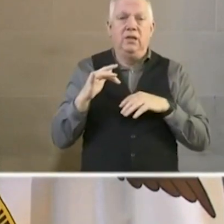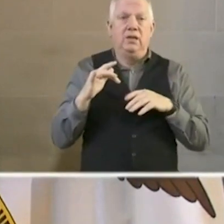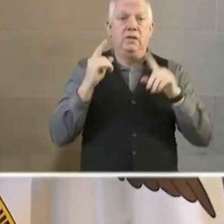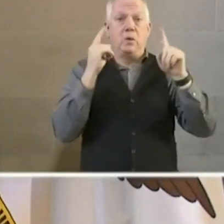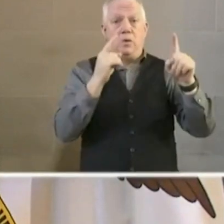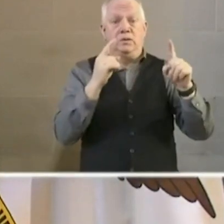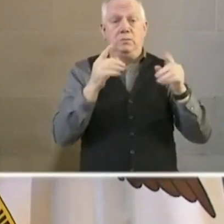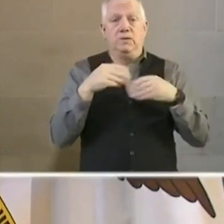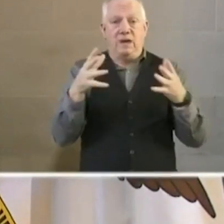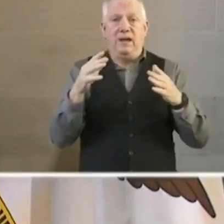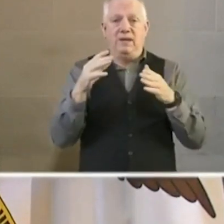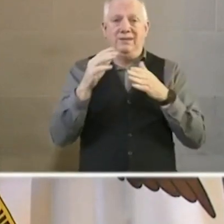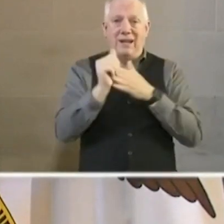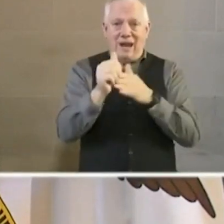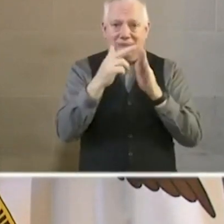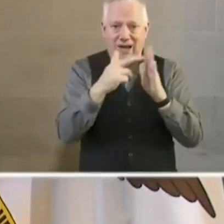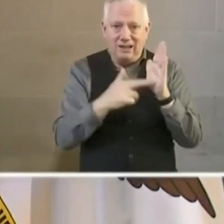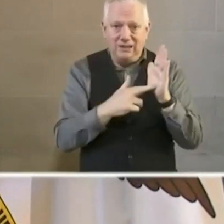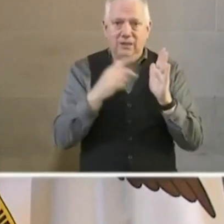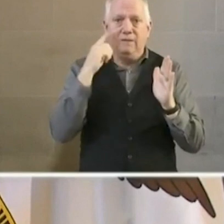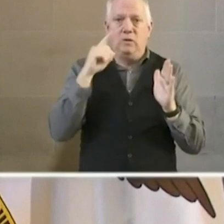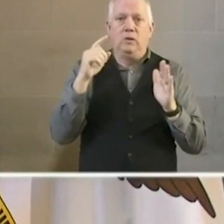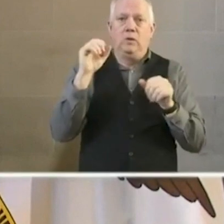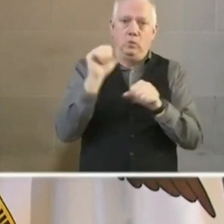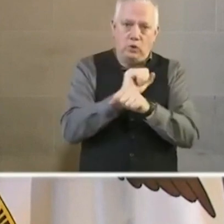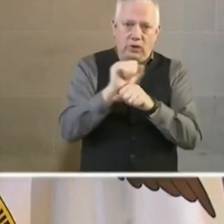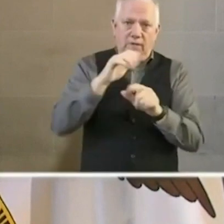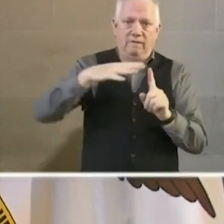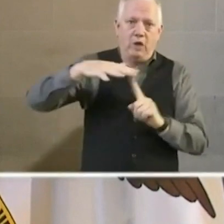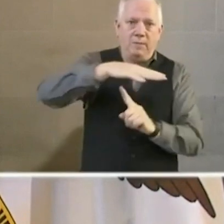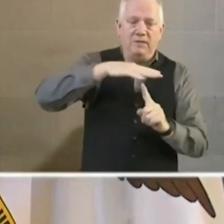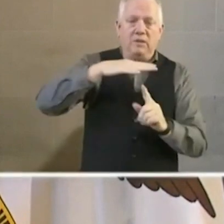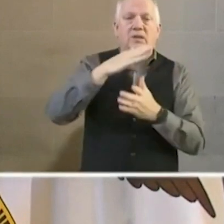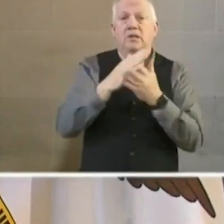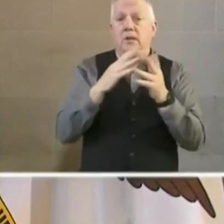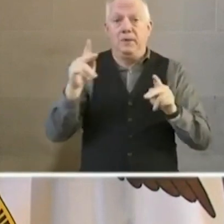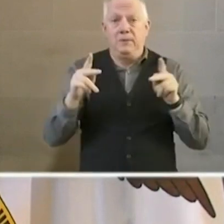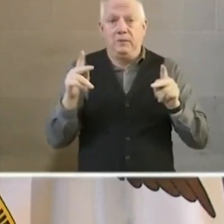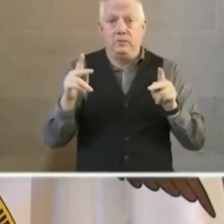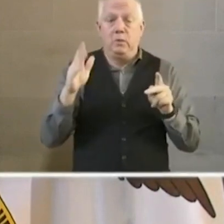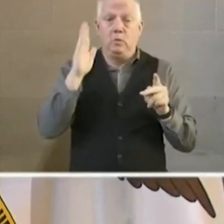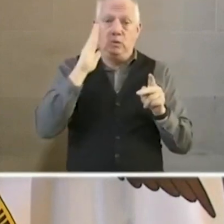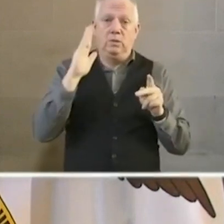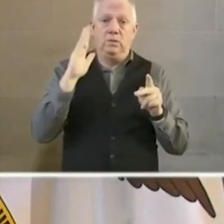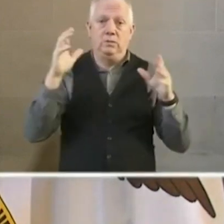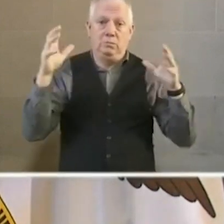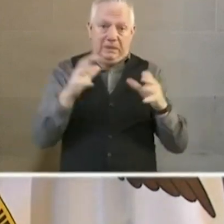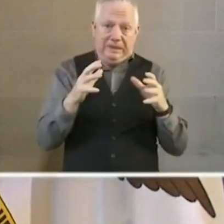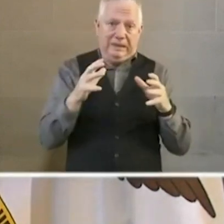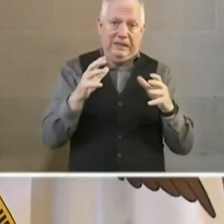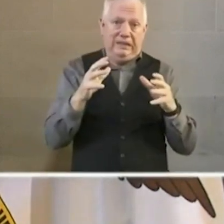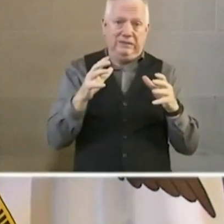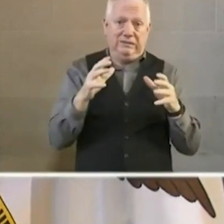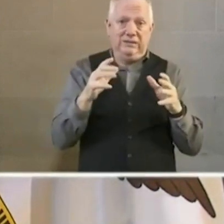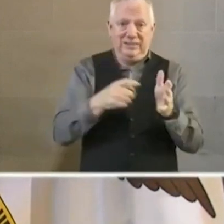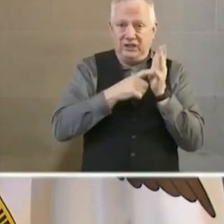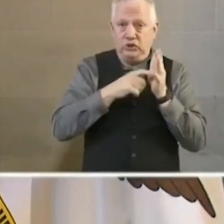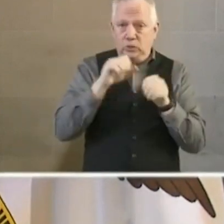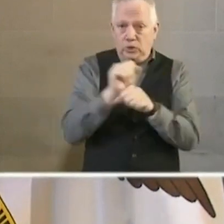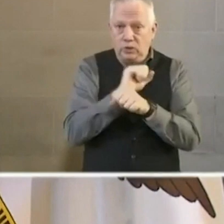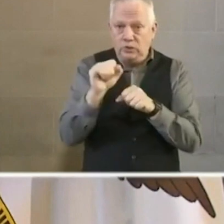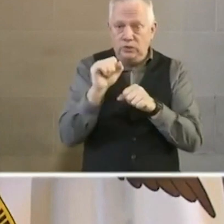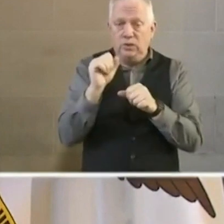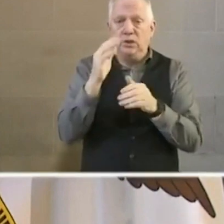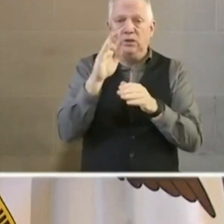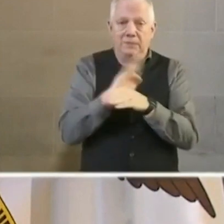goal is to provide guidelines for, you know, working environments. There are some people who will need, as essential workers or as these businesses